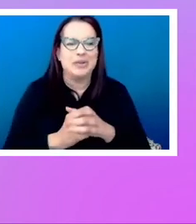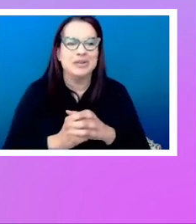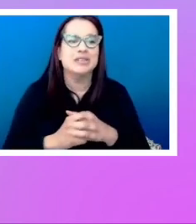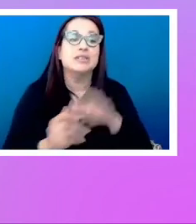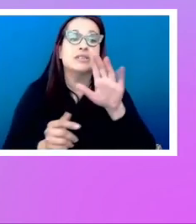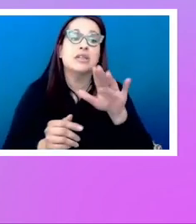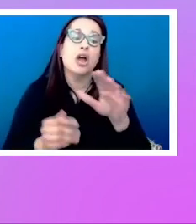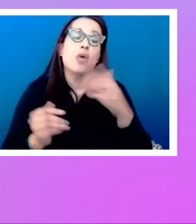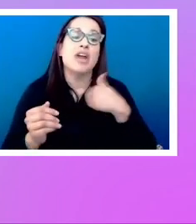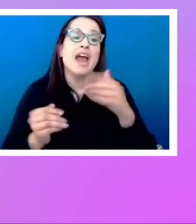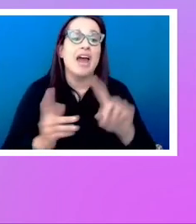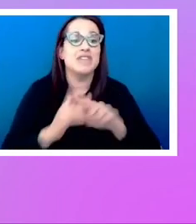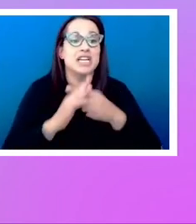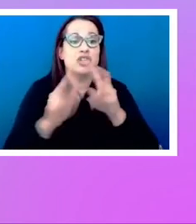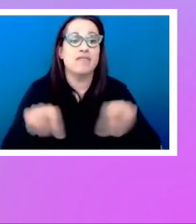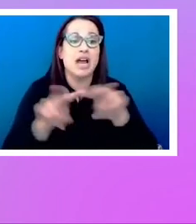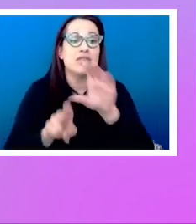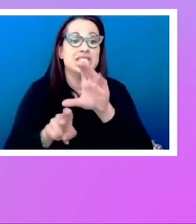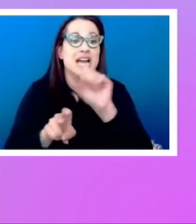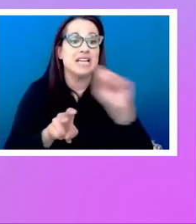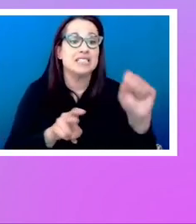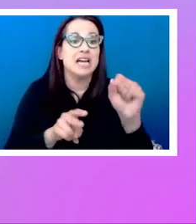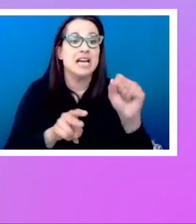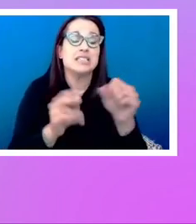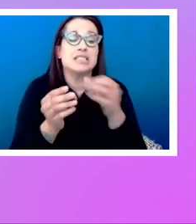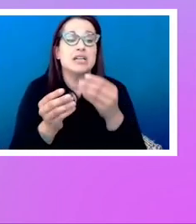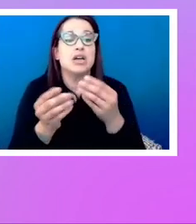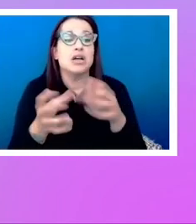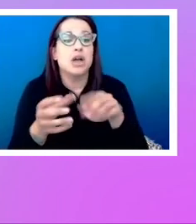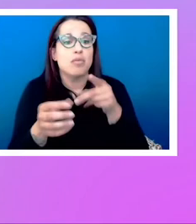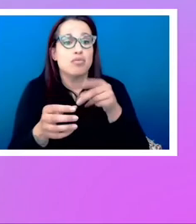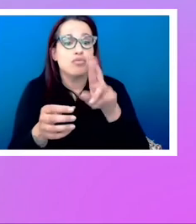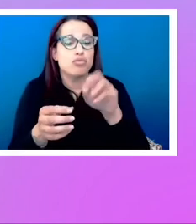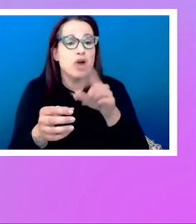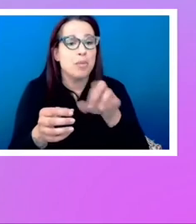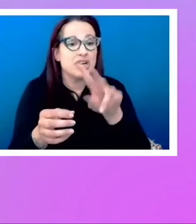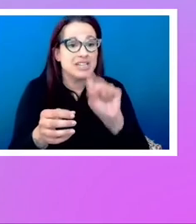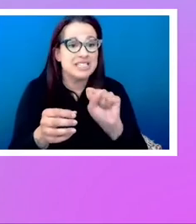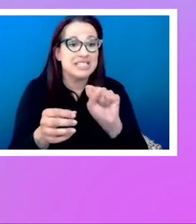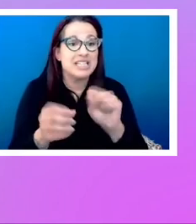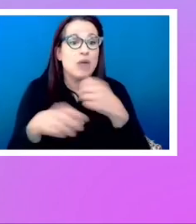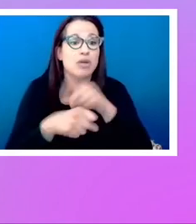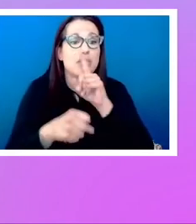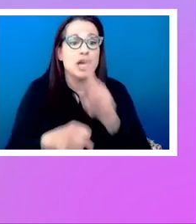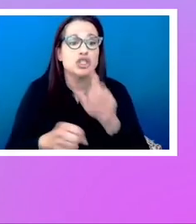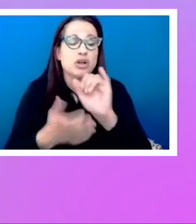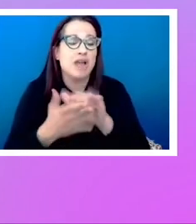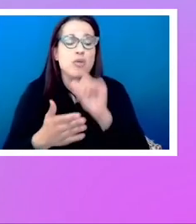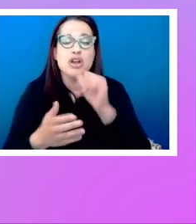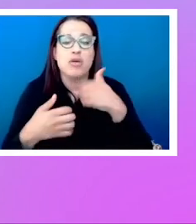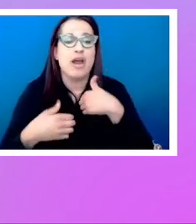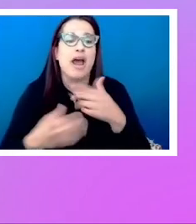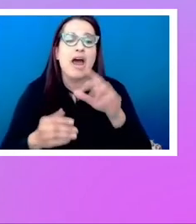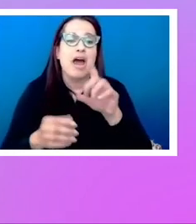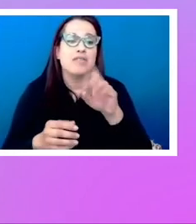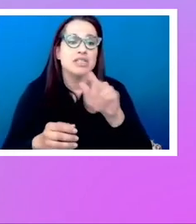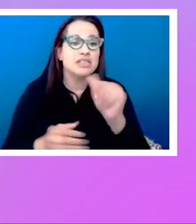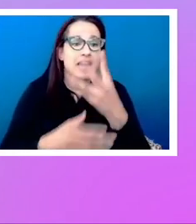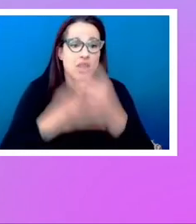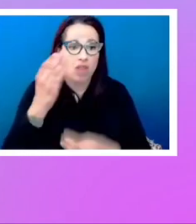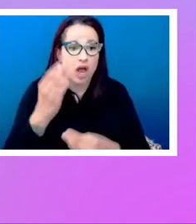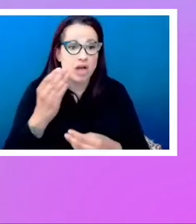properties. And they're considered really carefully to make sure we don't have data loss. So we don't have things vanishing off the side of the screen